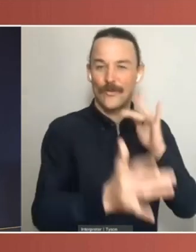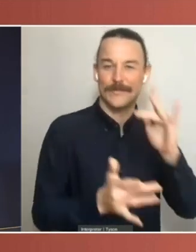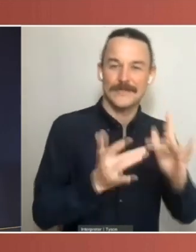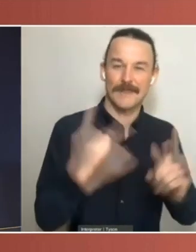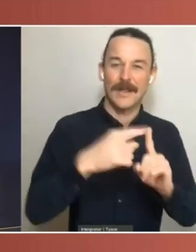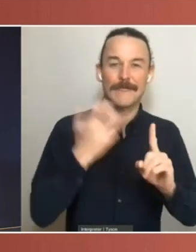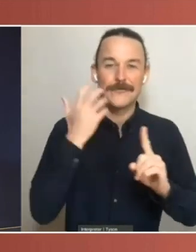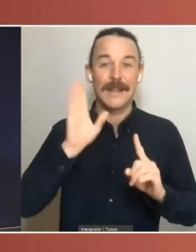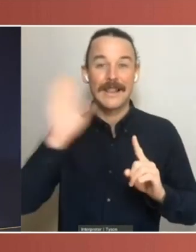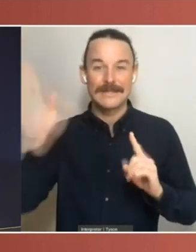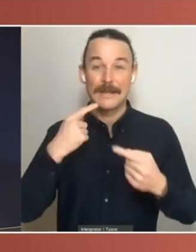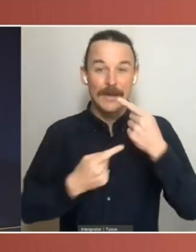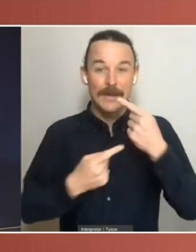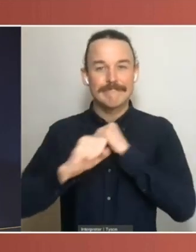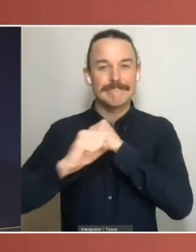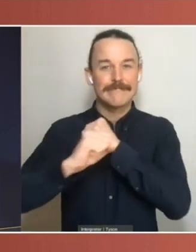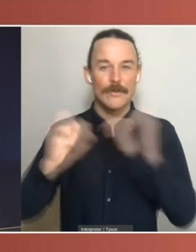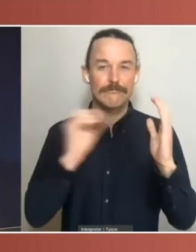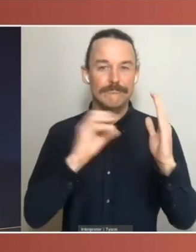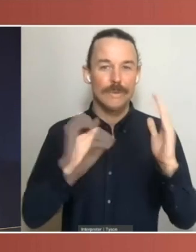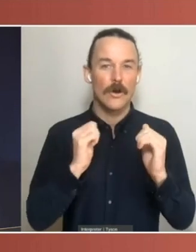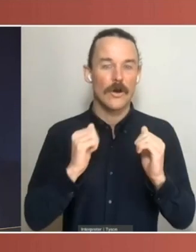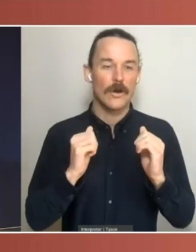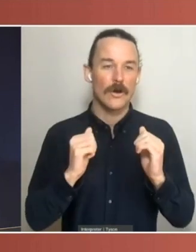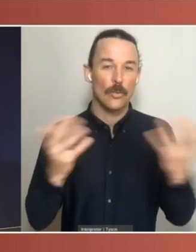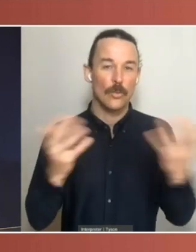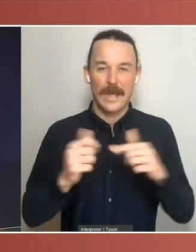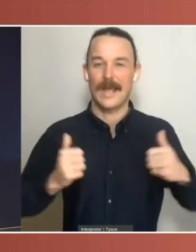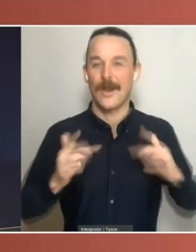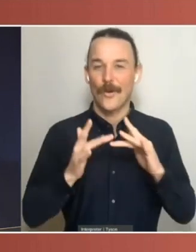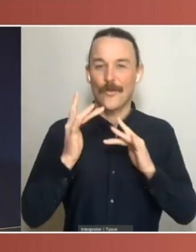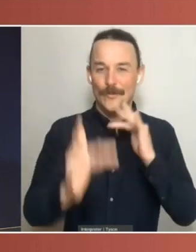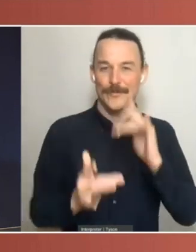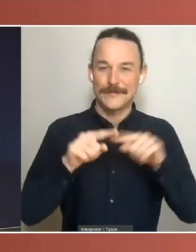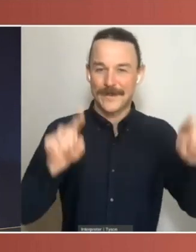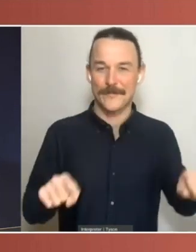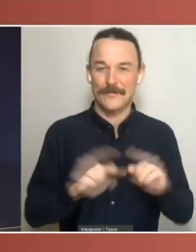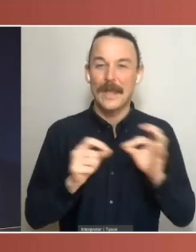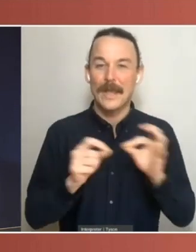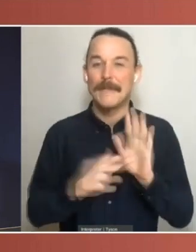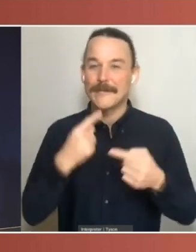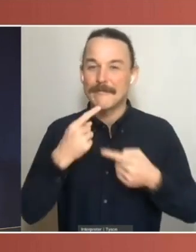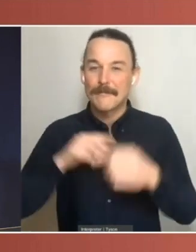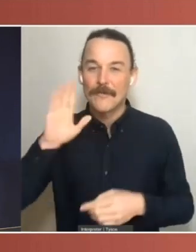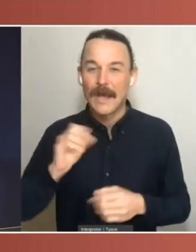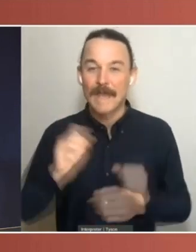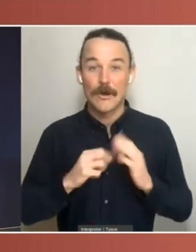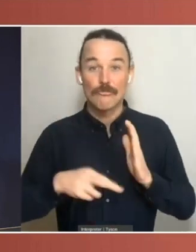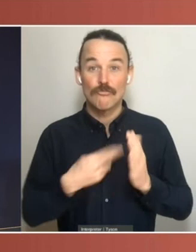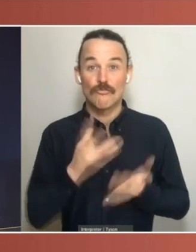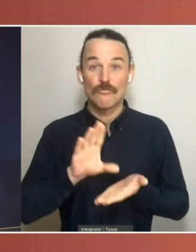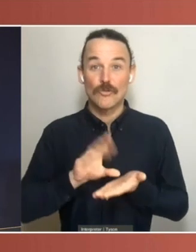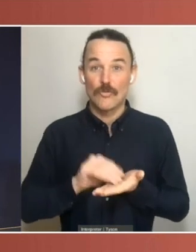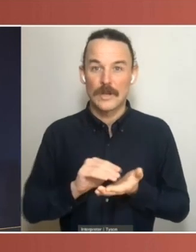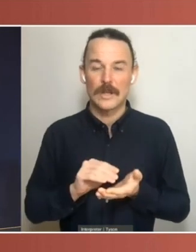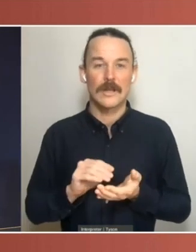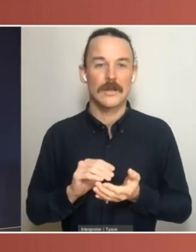And also, I just thought I'd mention again, Ben mentioned there's a recording of the launch of the report by the former